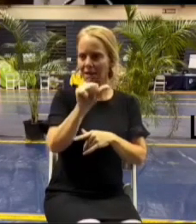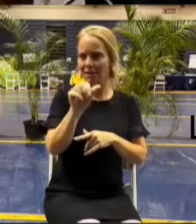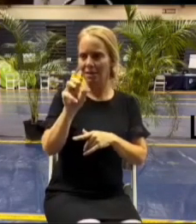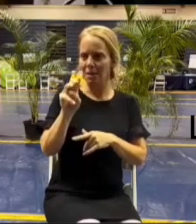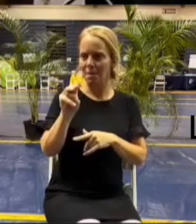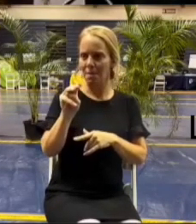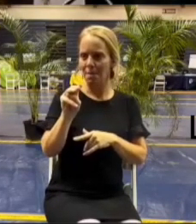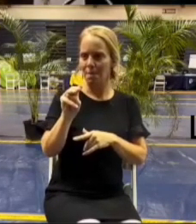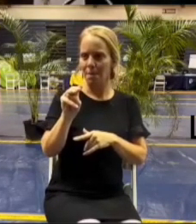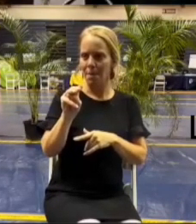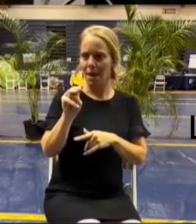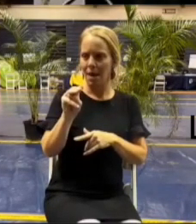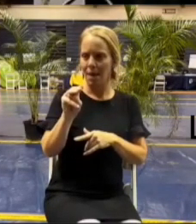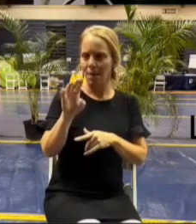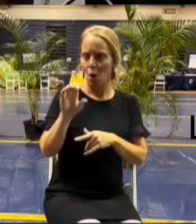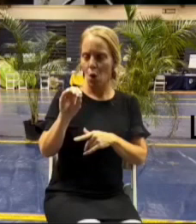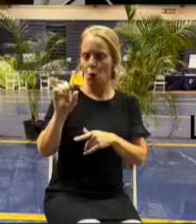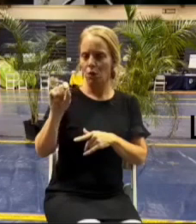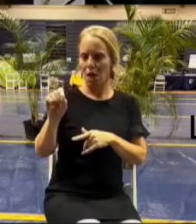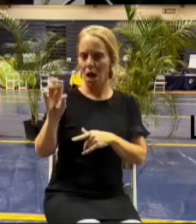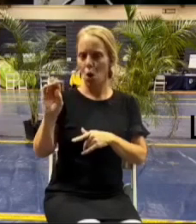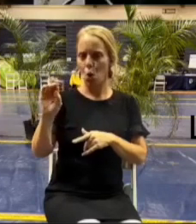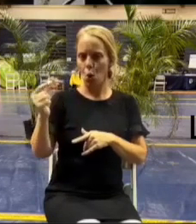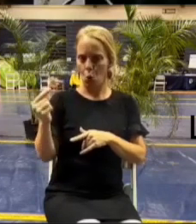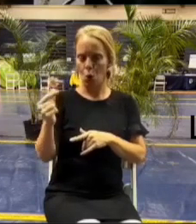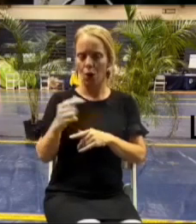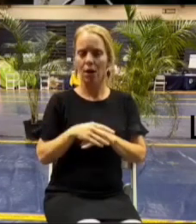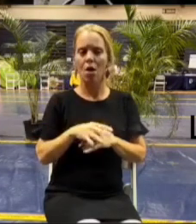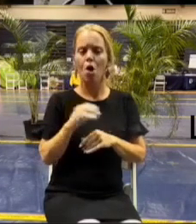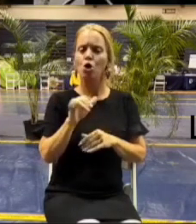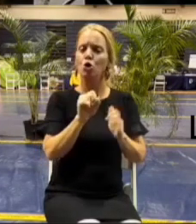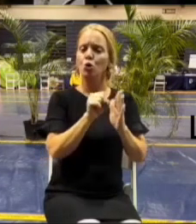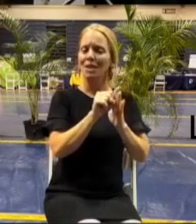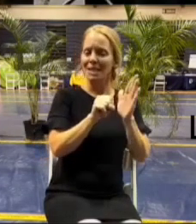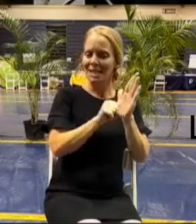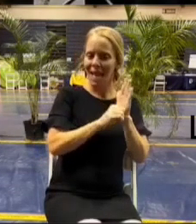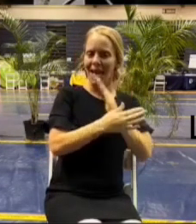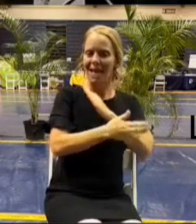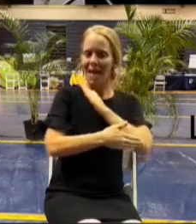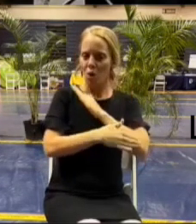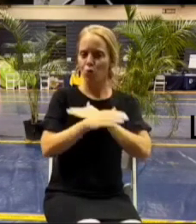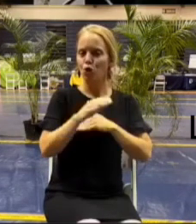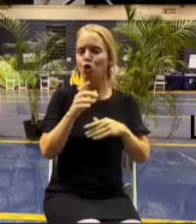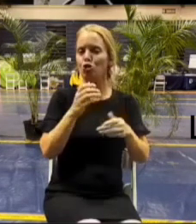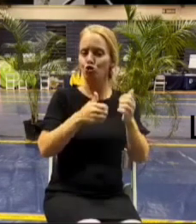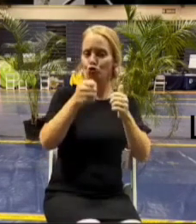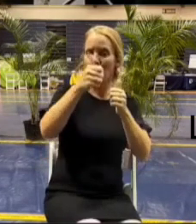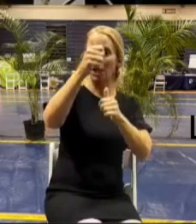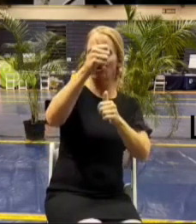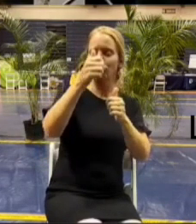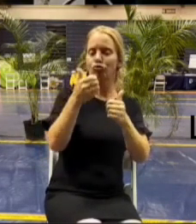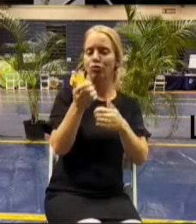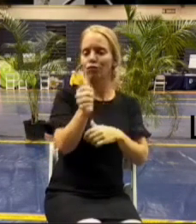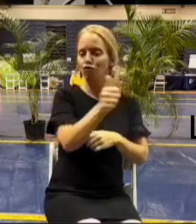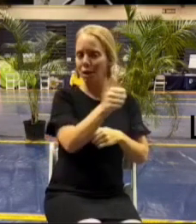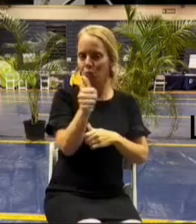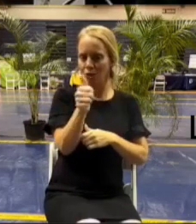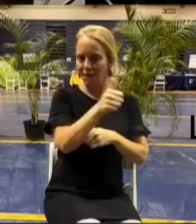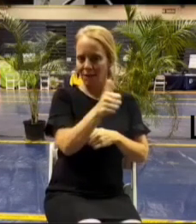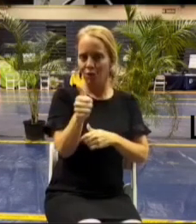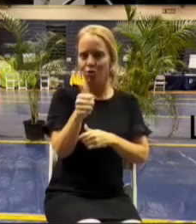board uh there is the state director of transportation the county director of transportation um